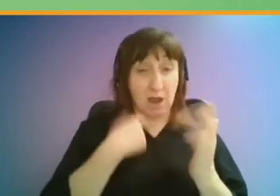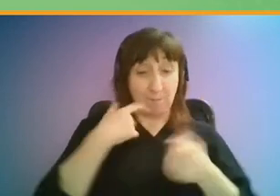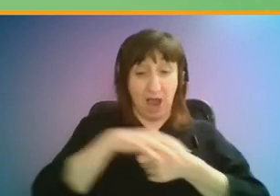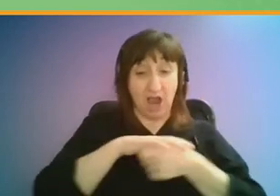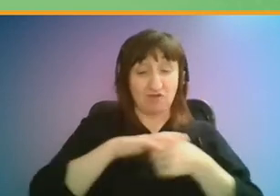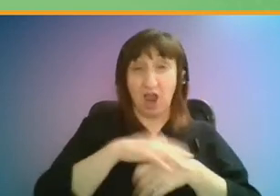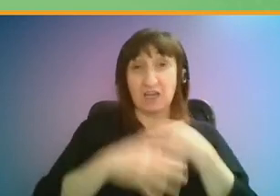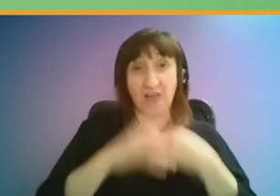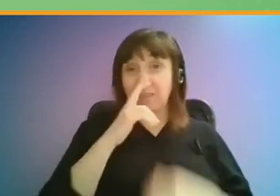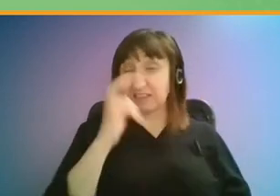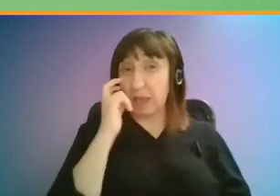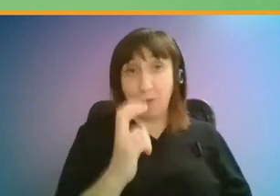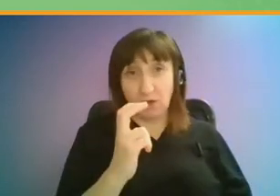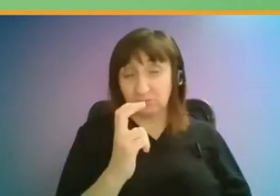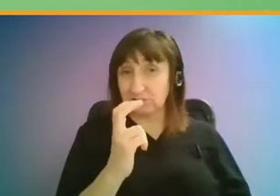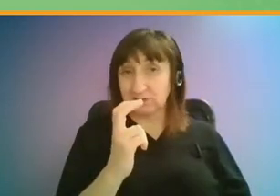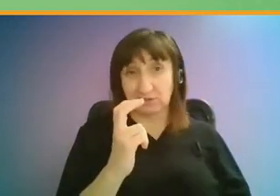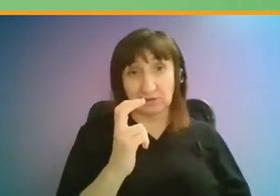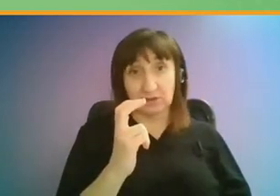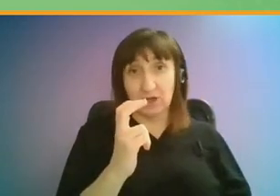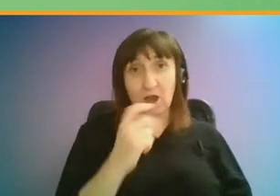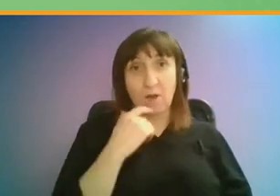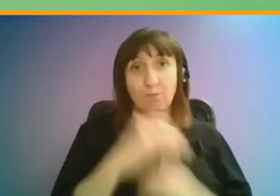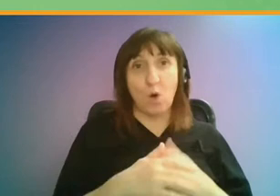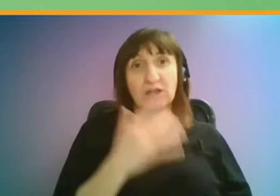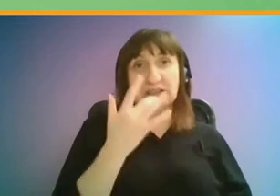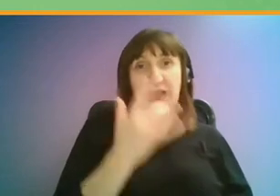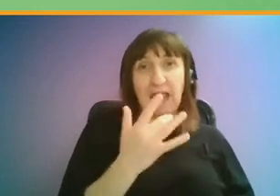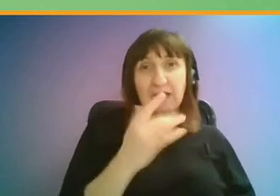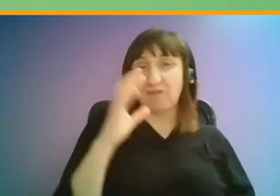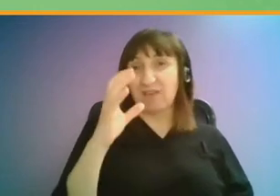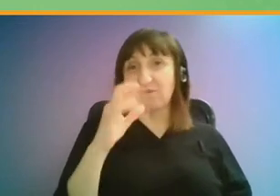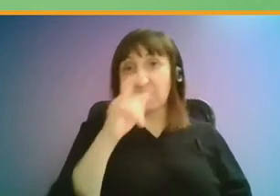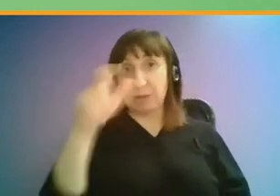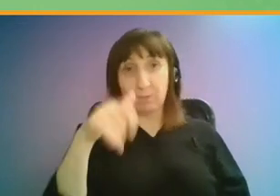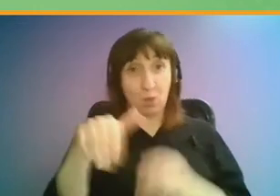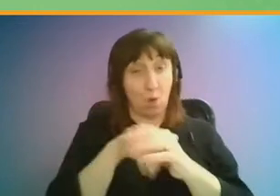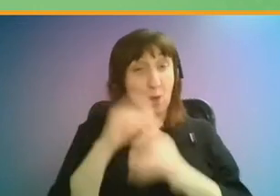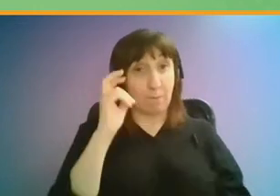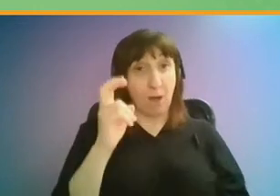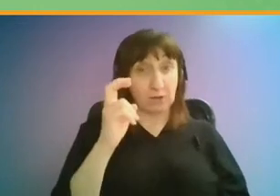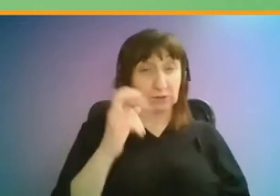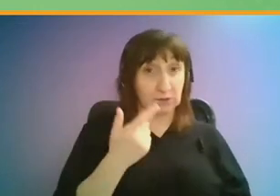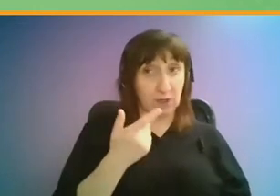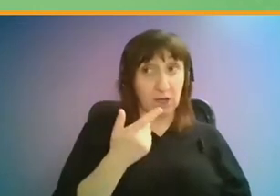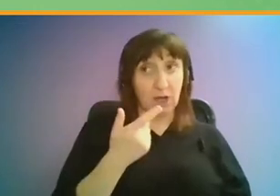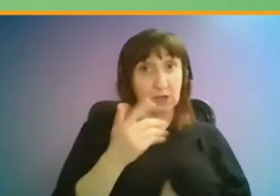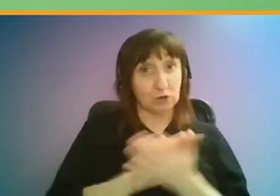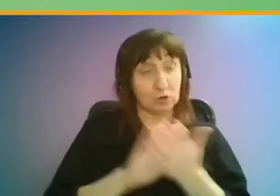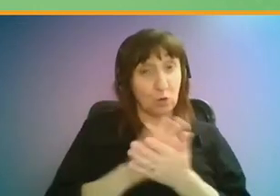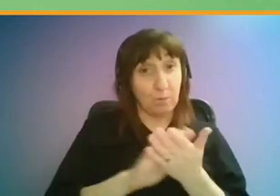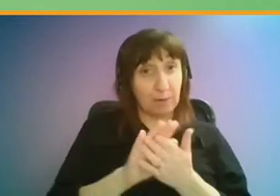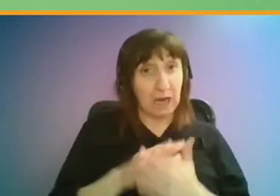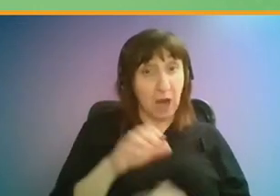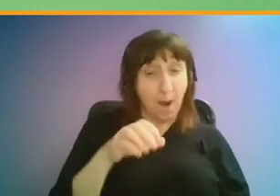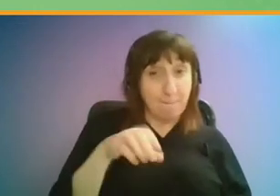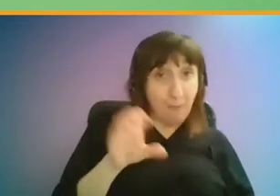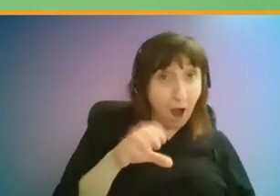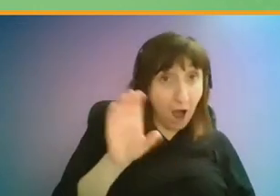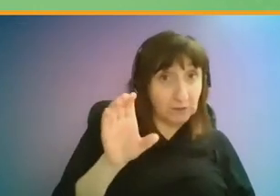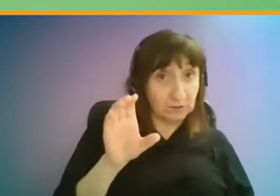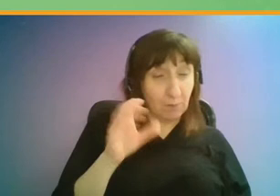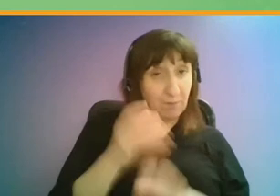I never see buses with more than 10 to 15 people on them. So, that were usable before